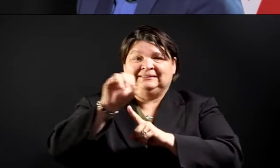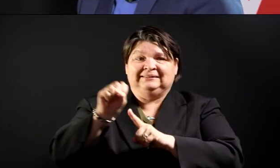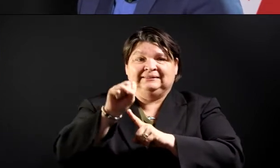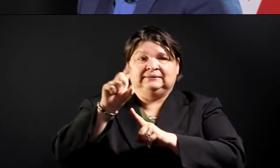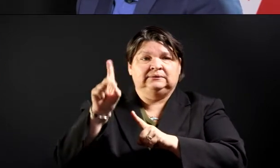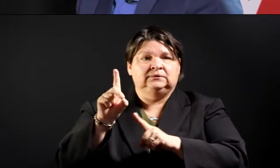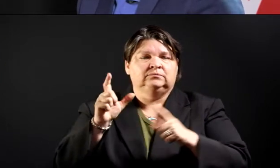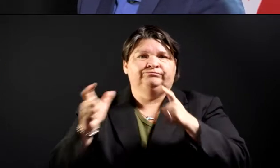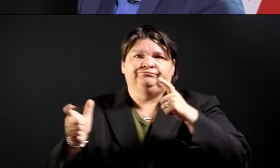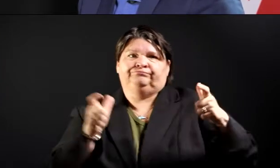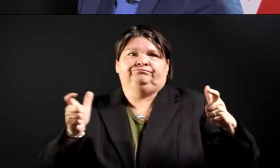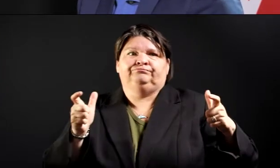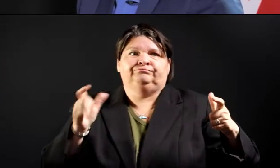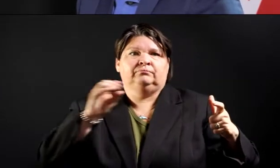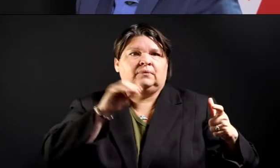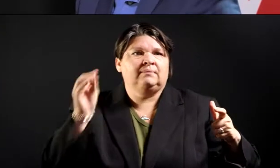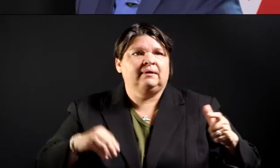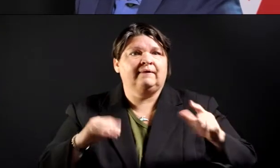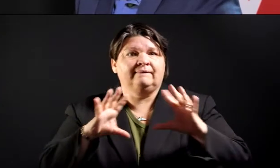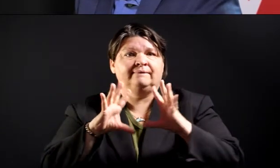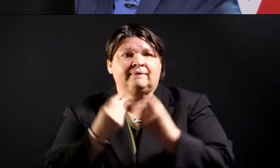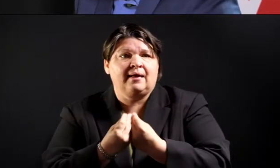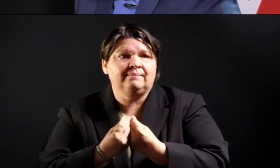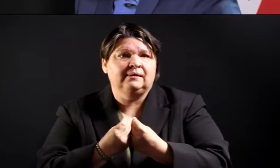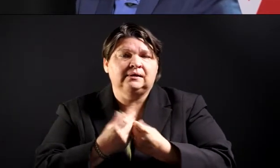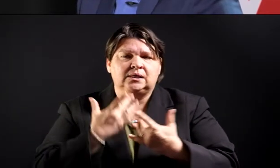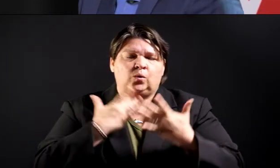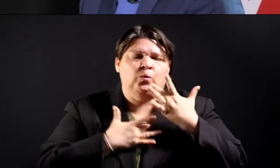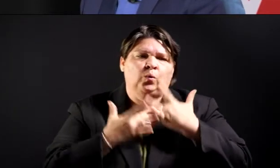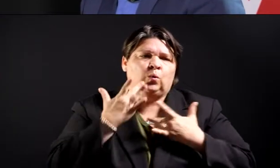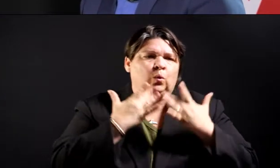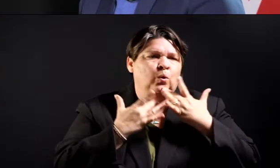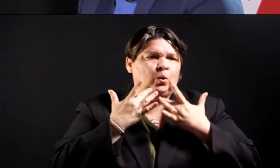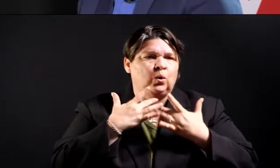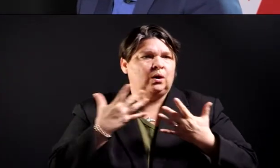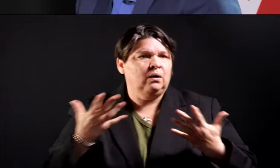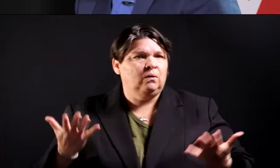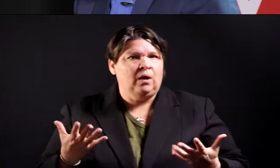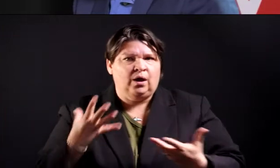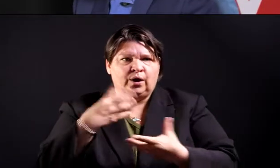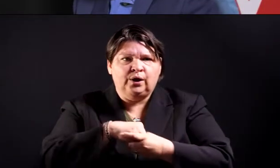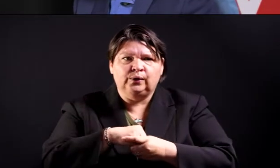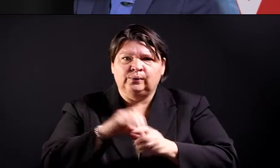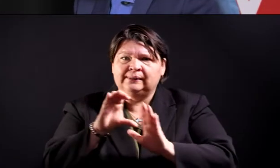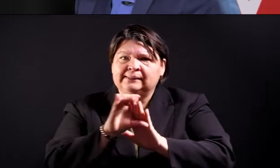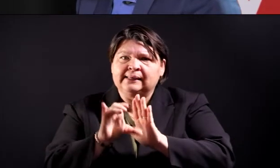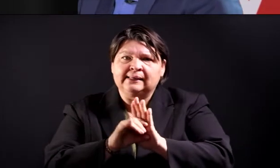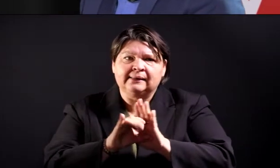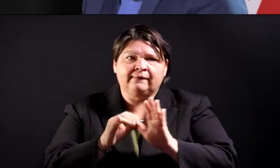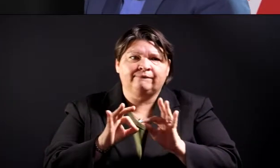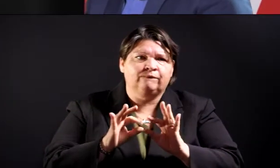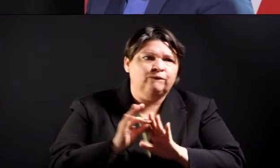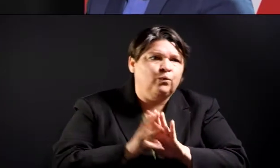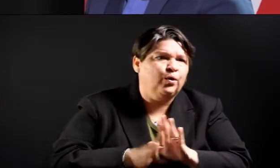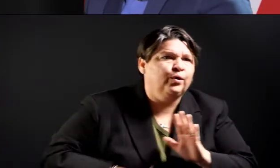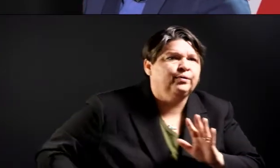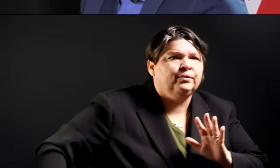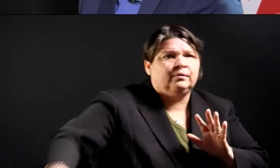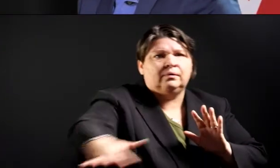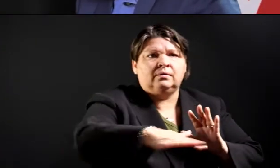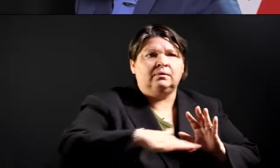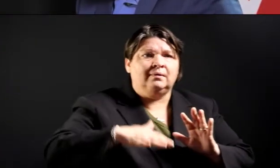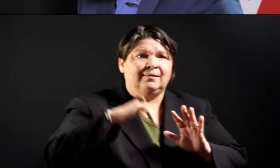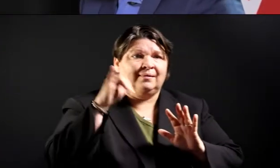of all the school districts, independent school districts, within the city of Fort Worth. So, in consulting with them, we found out